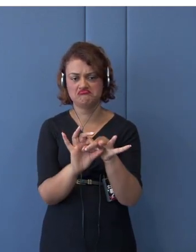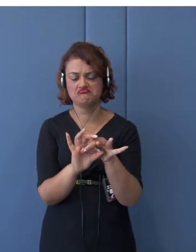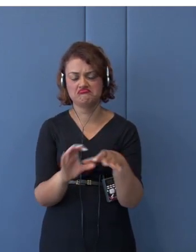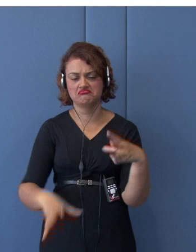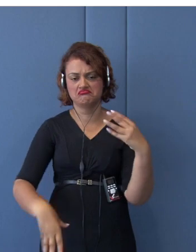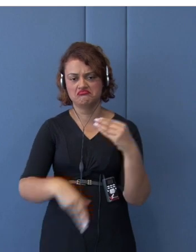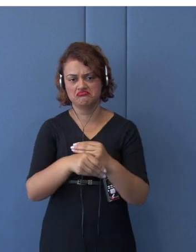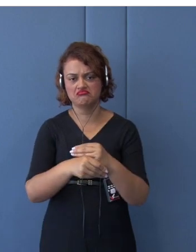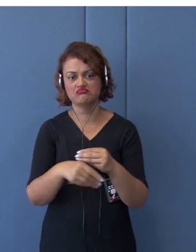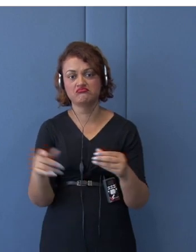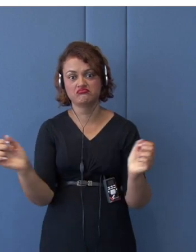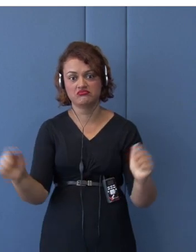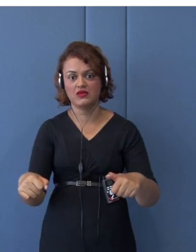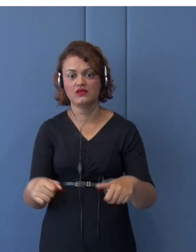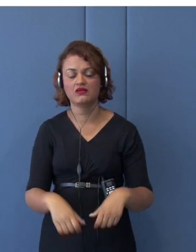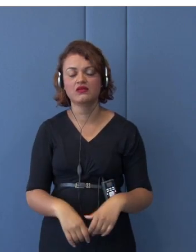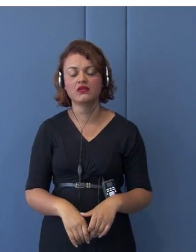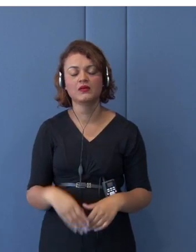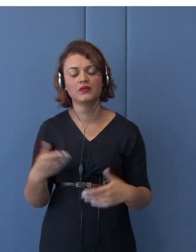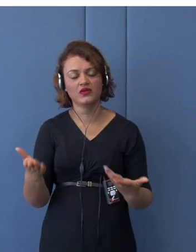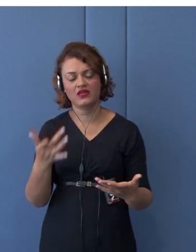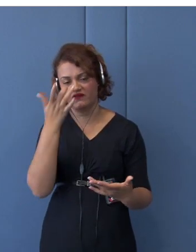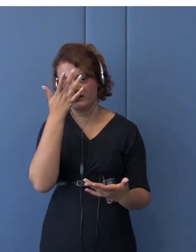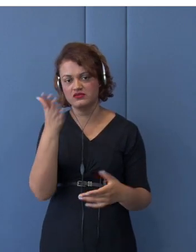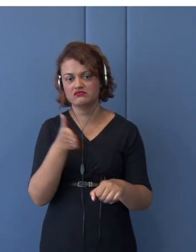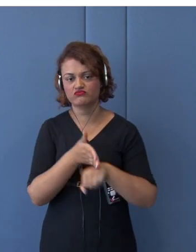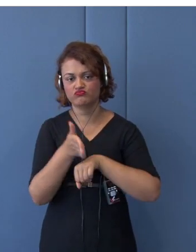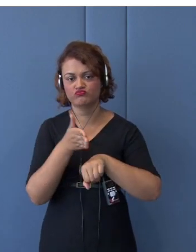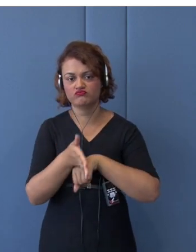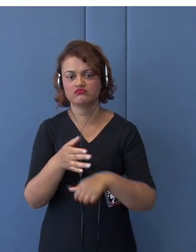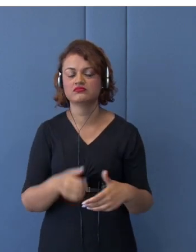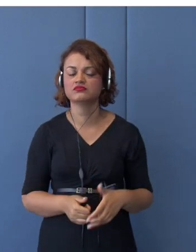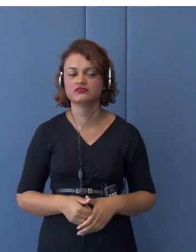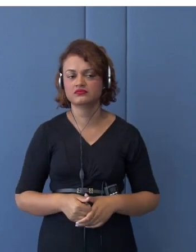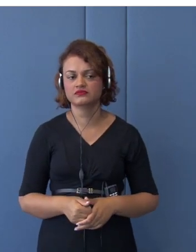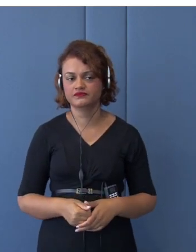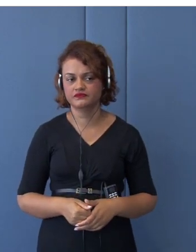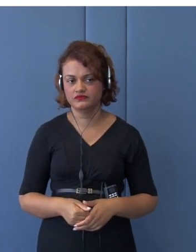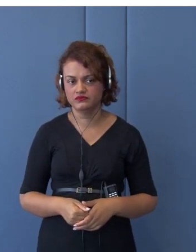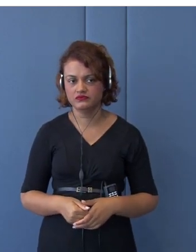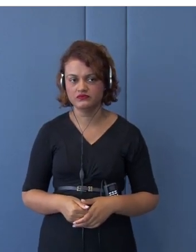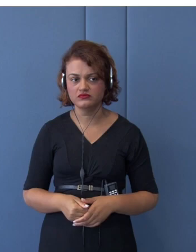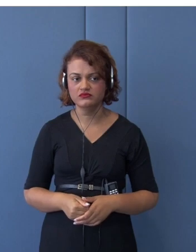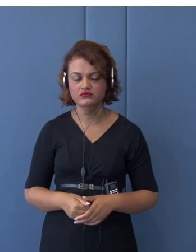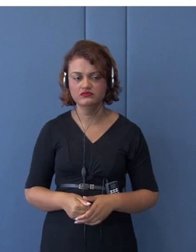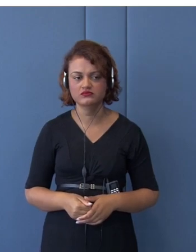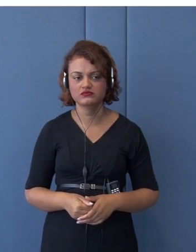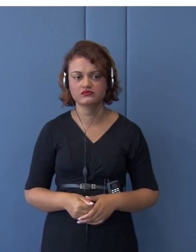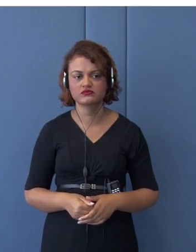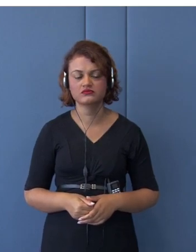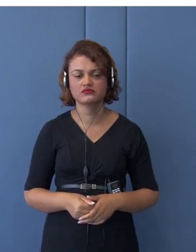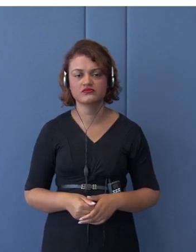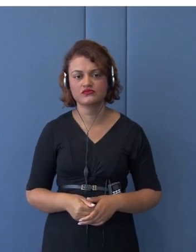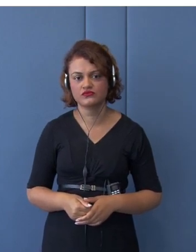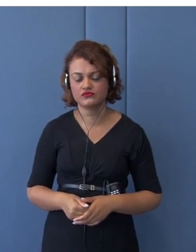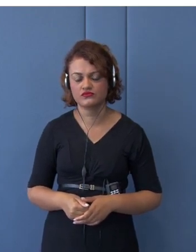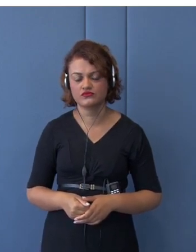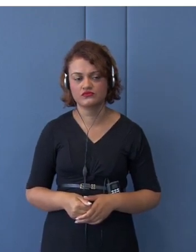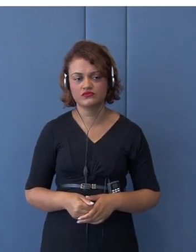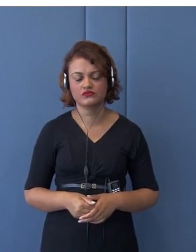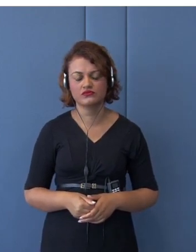RCEP, we have sort of some, you know, the less developed